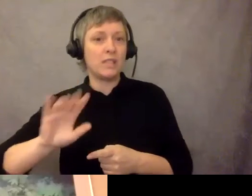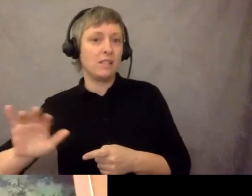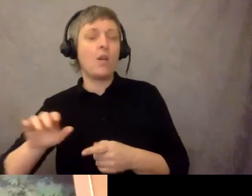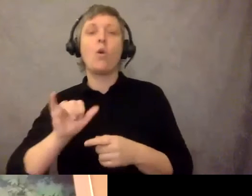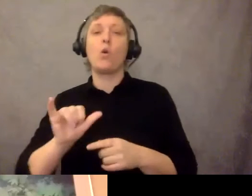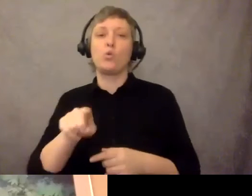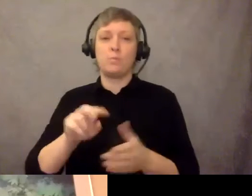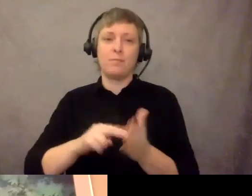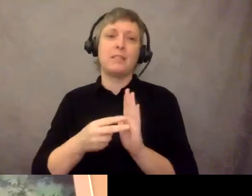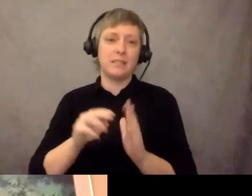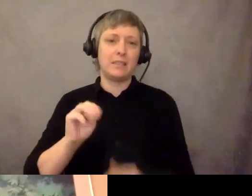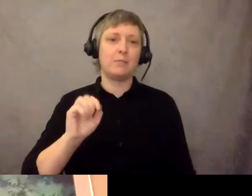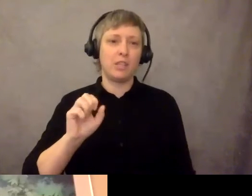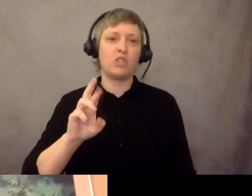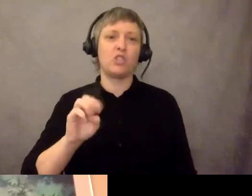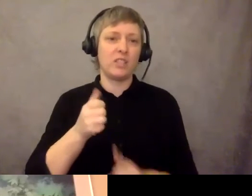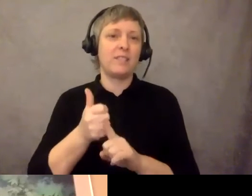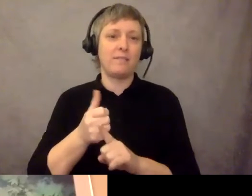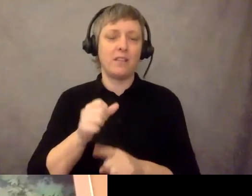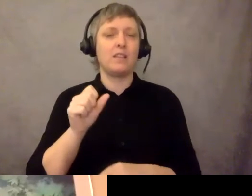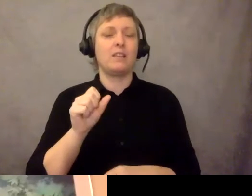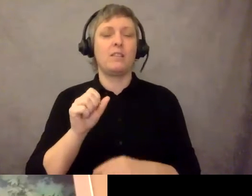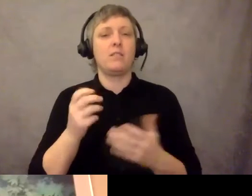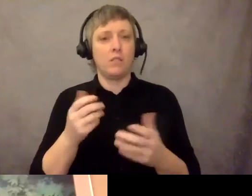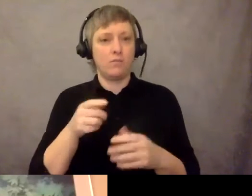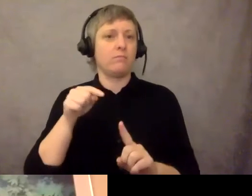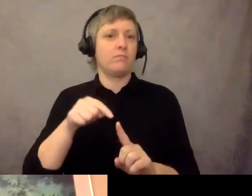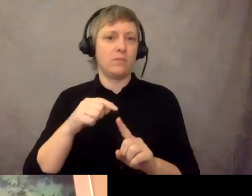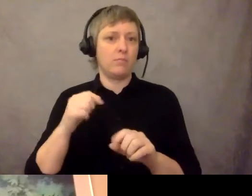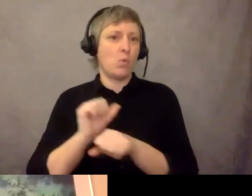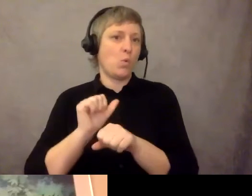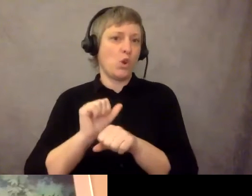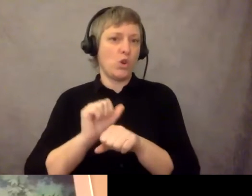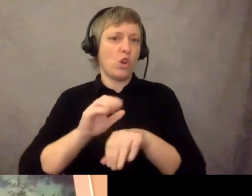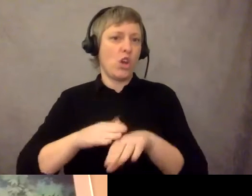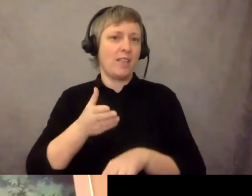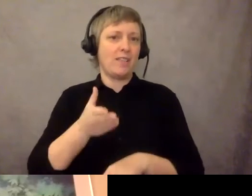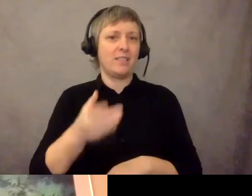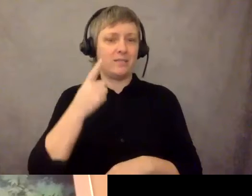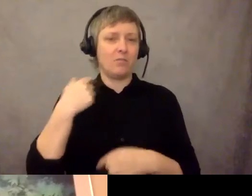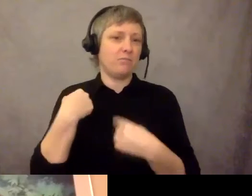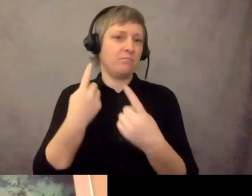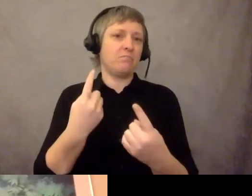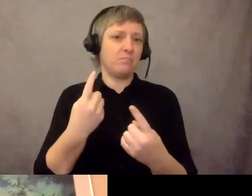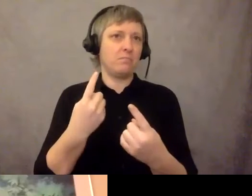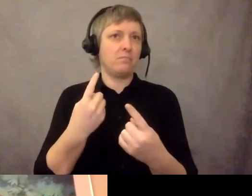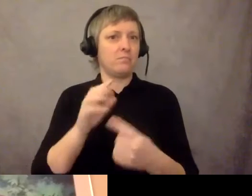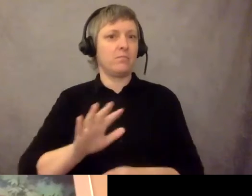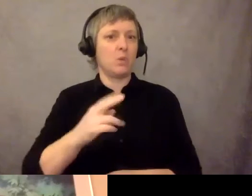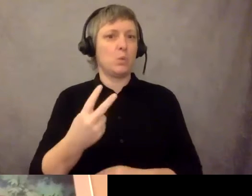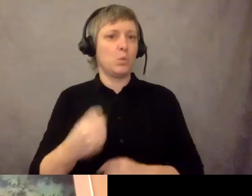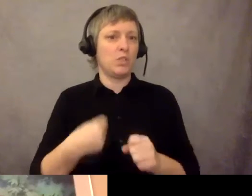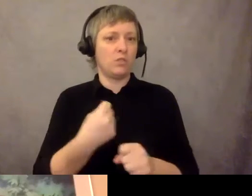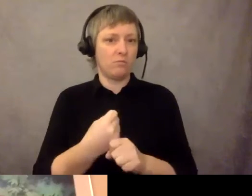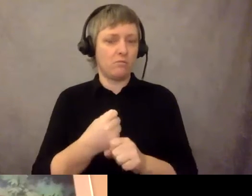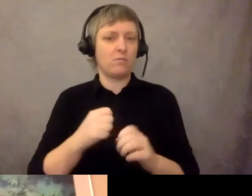been in the works for the last almost two years. The Charter Commission was impaneled at the beginning